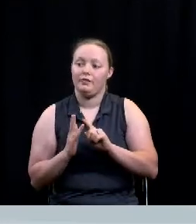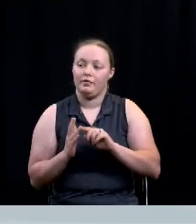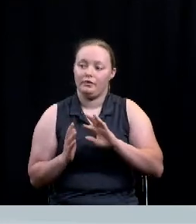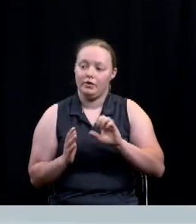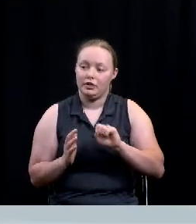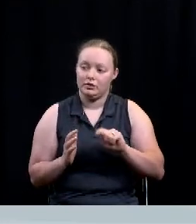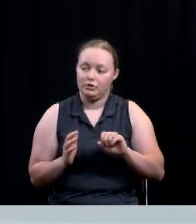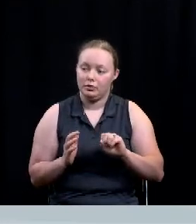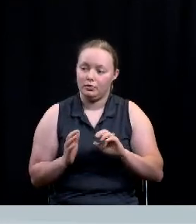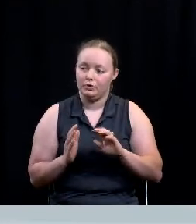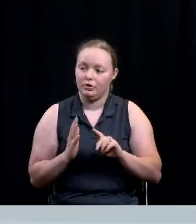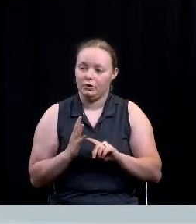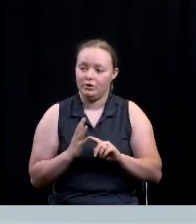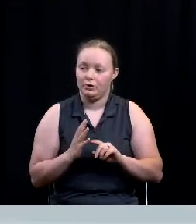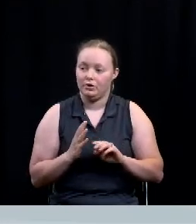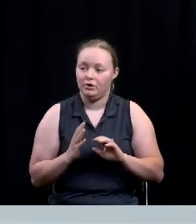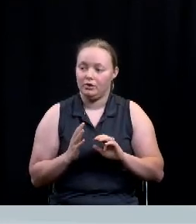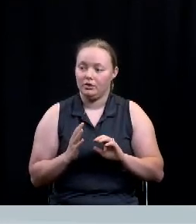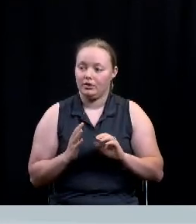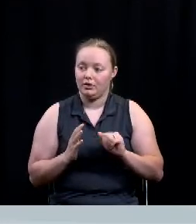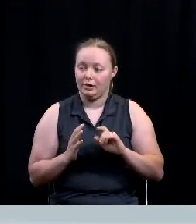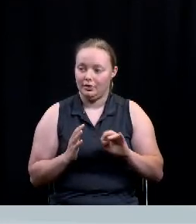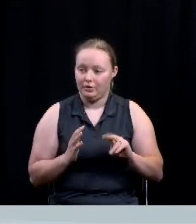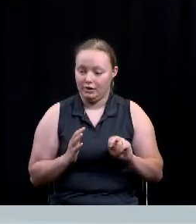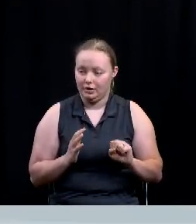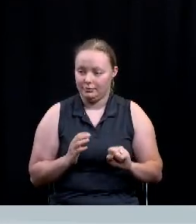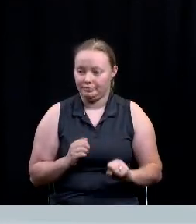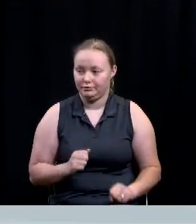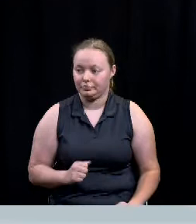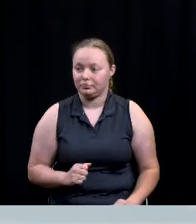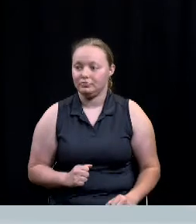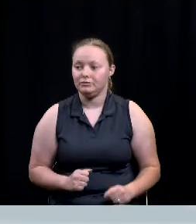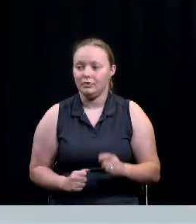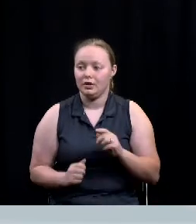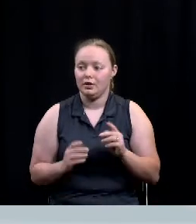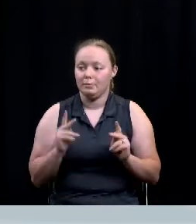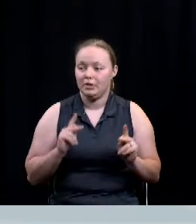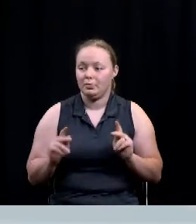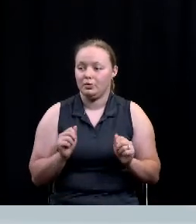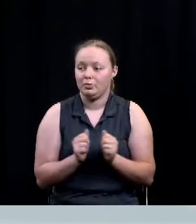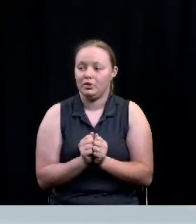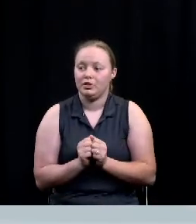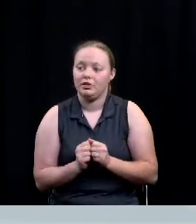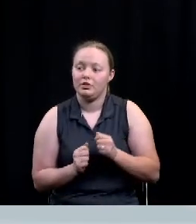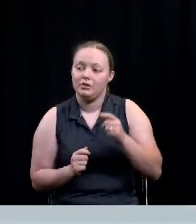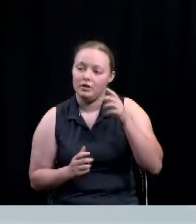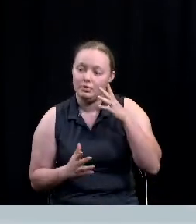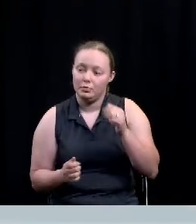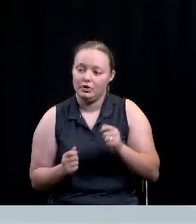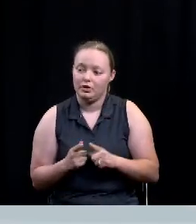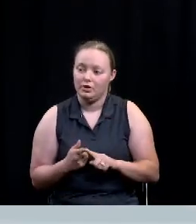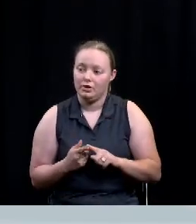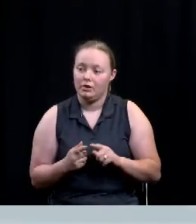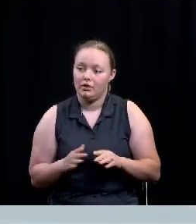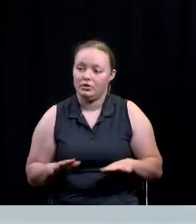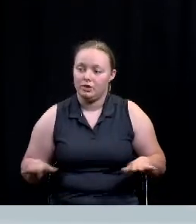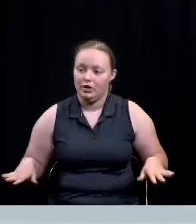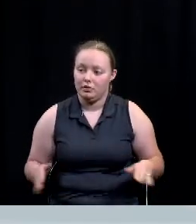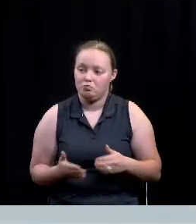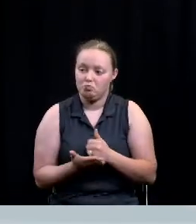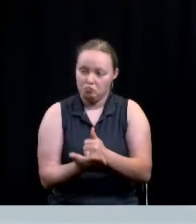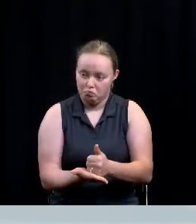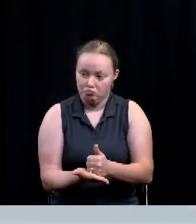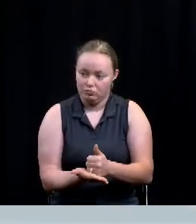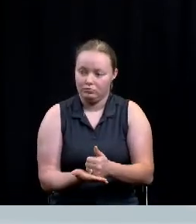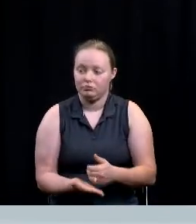they provide services to individuals with intellectual development disabilities they provide services to early childhood intervention services